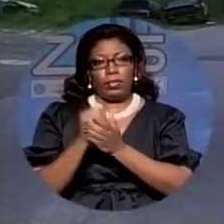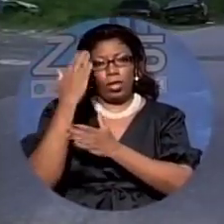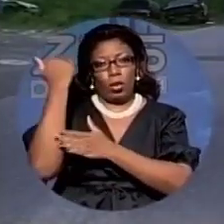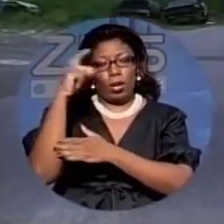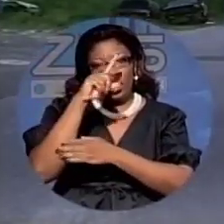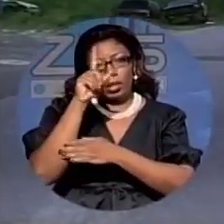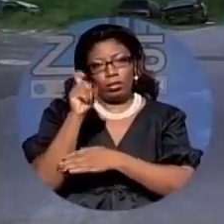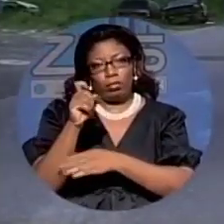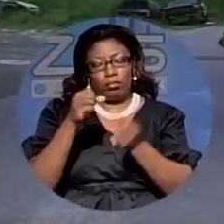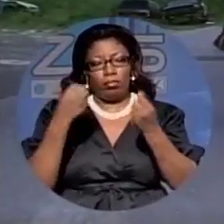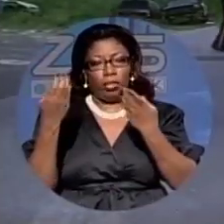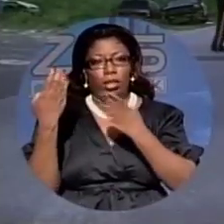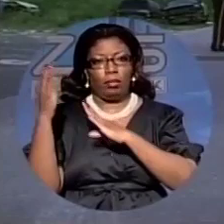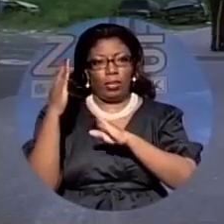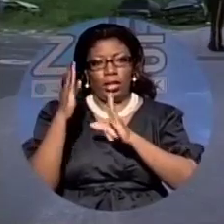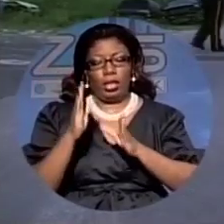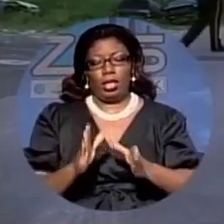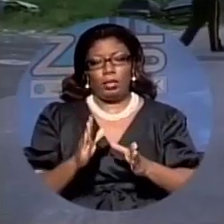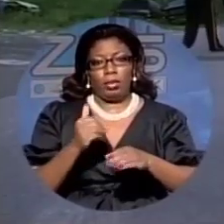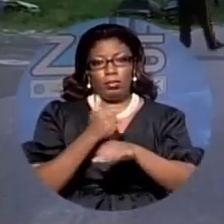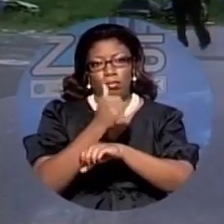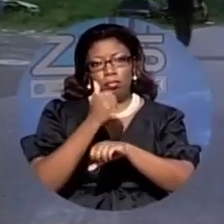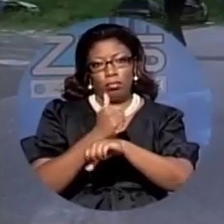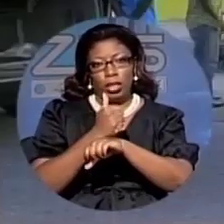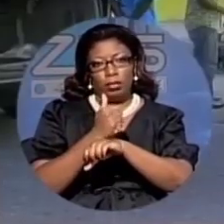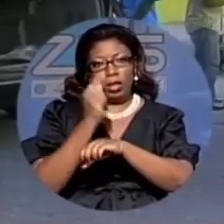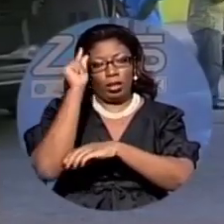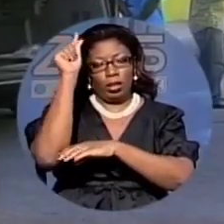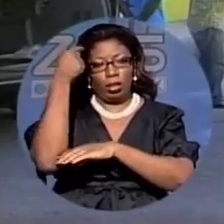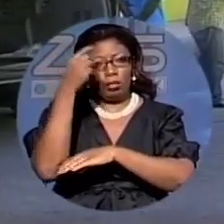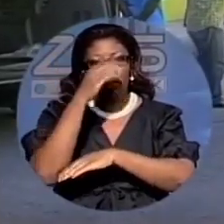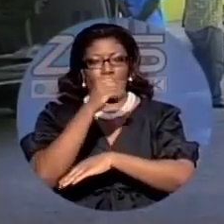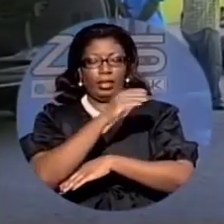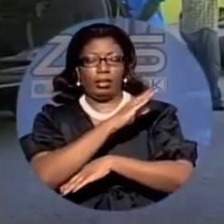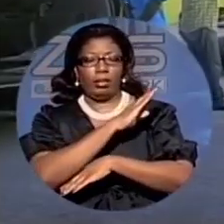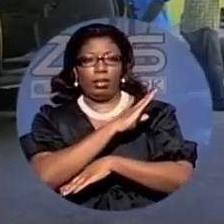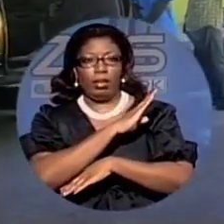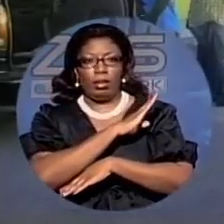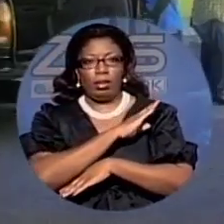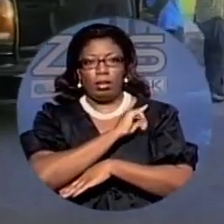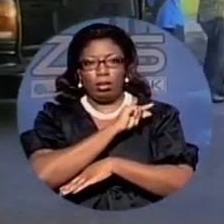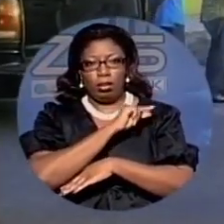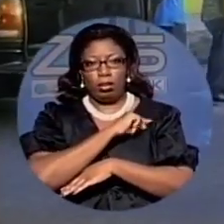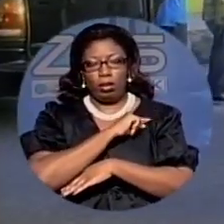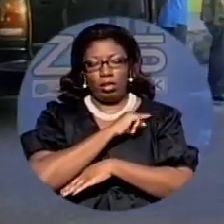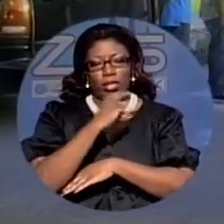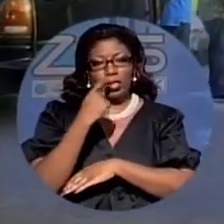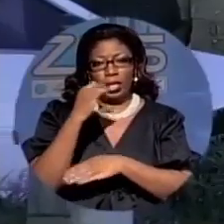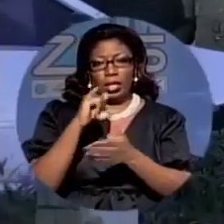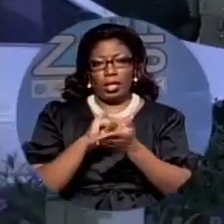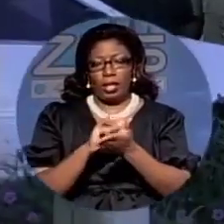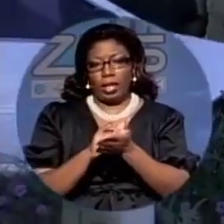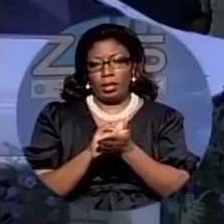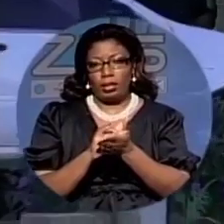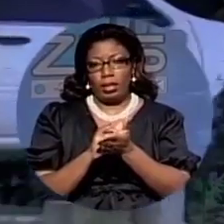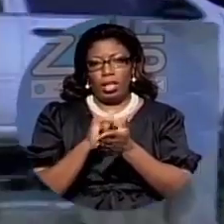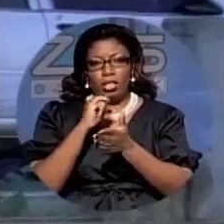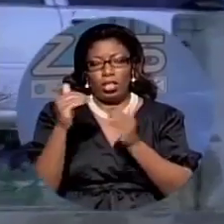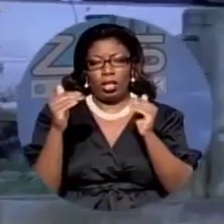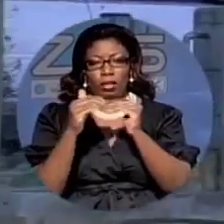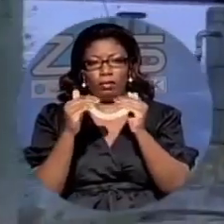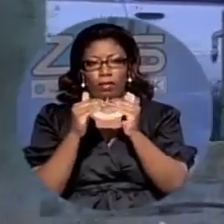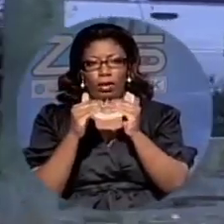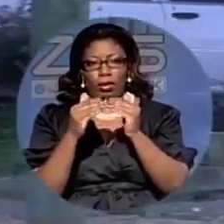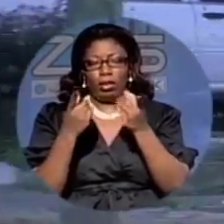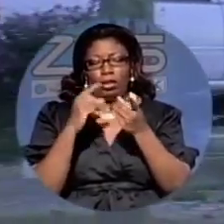it fit to blame the government and eventually the police for the crime problem? Minister Turnquist says it's not fair to do so. They don't